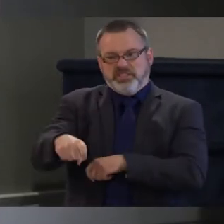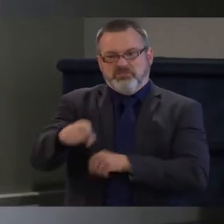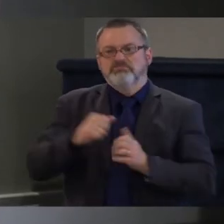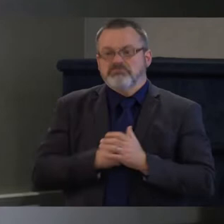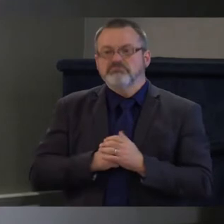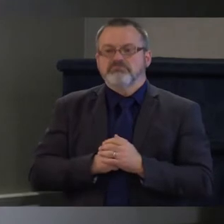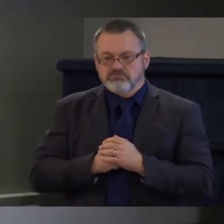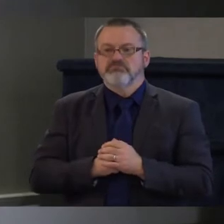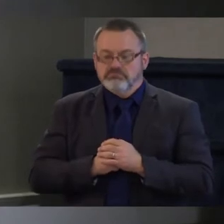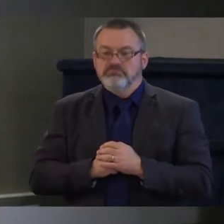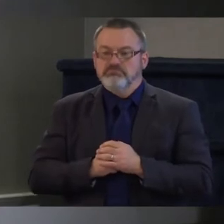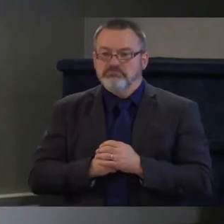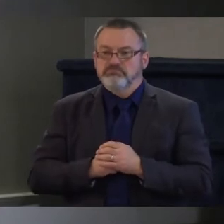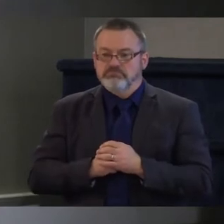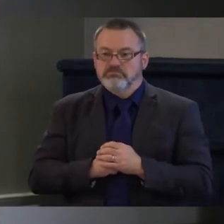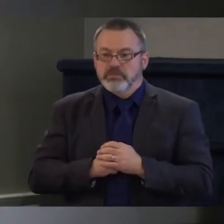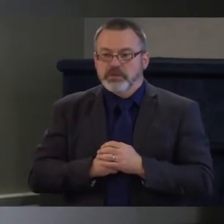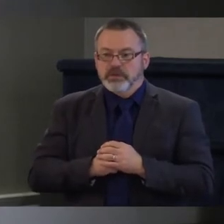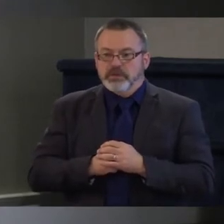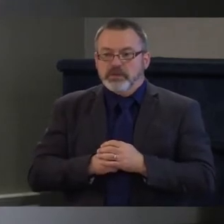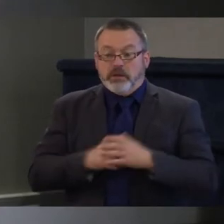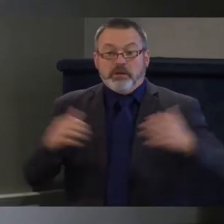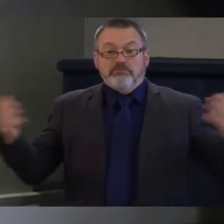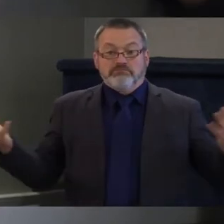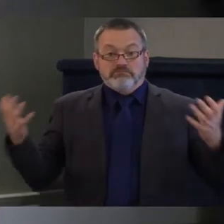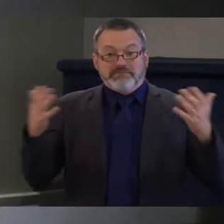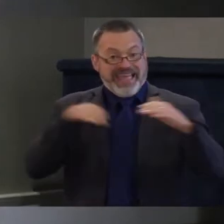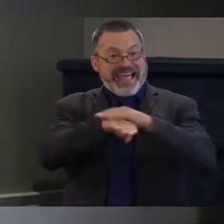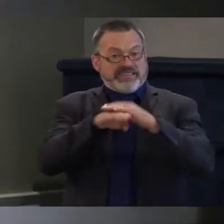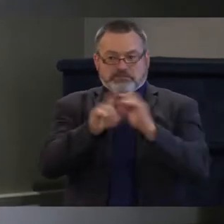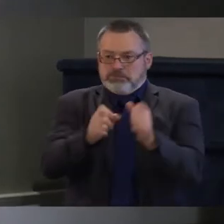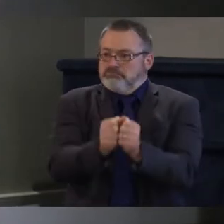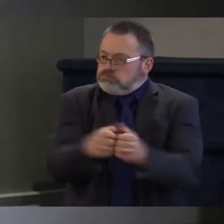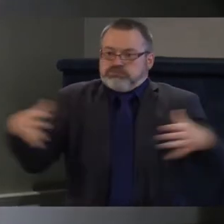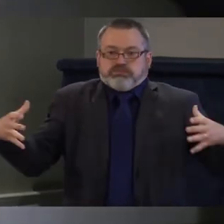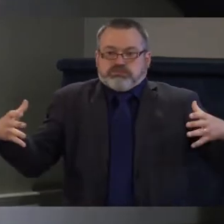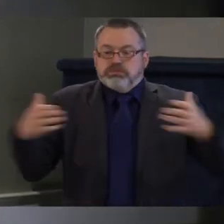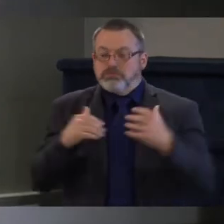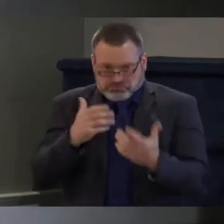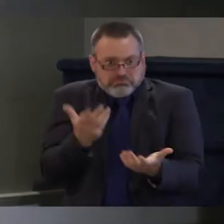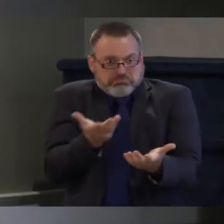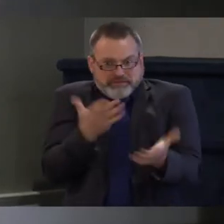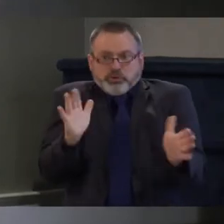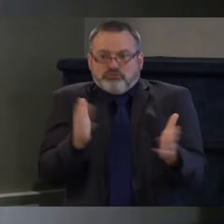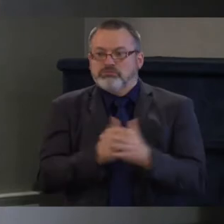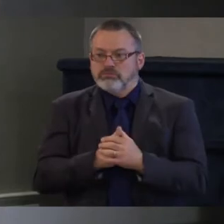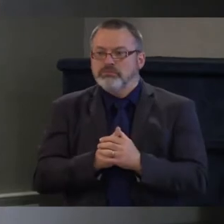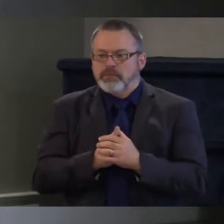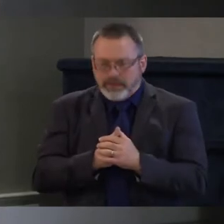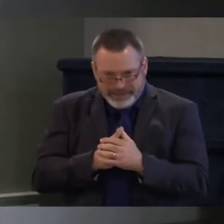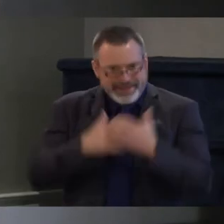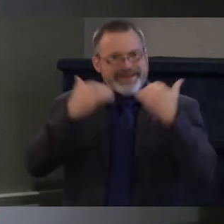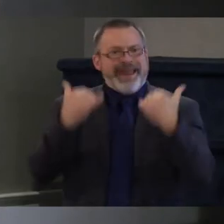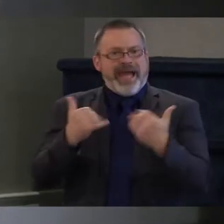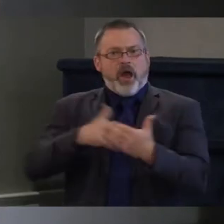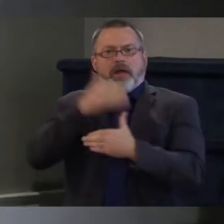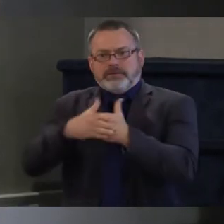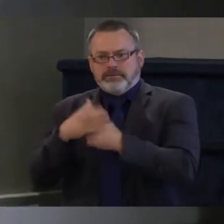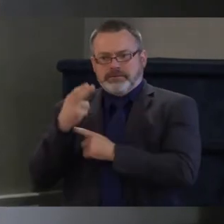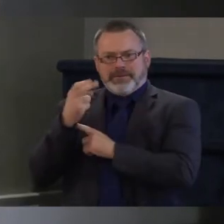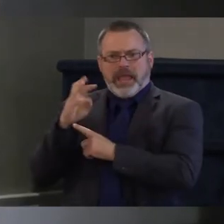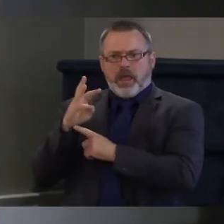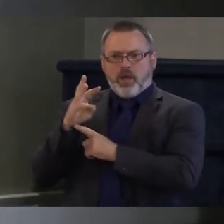expanded access, either through how we build, where we ensure that housing is affordable, is it in our